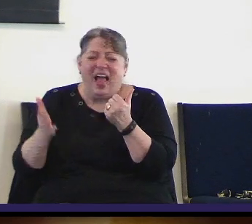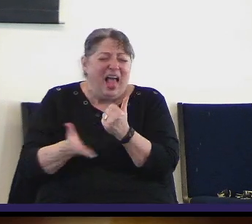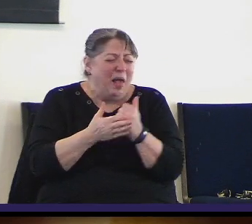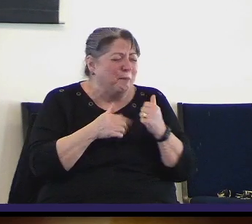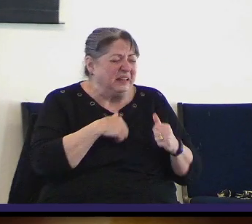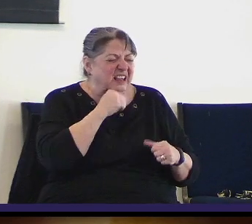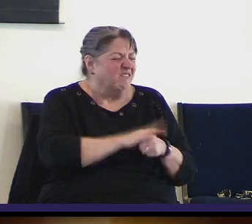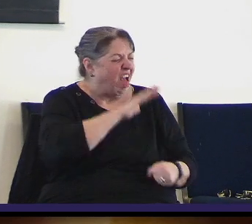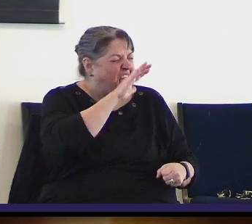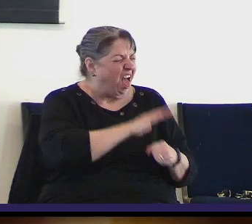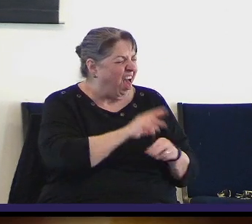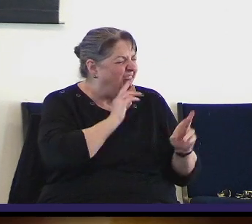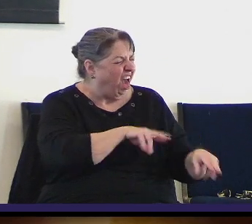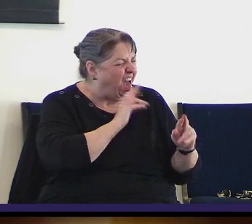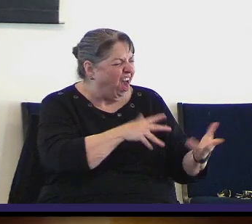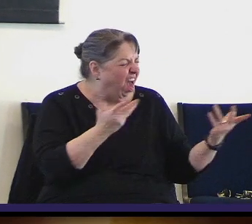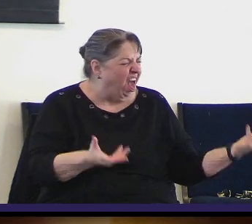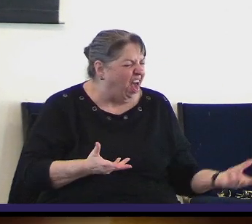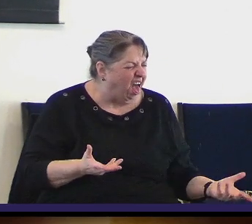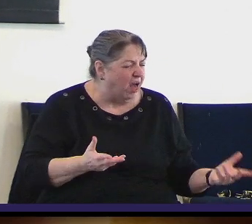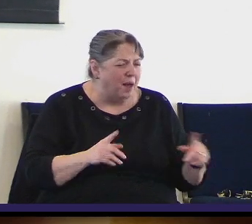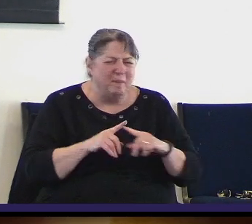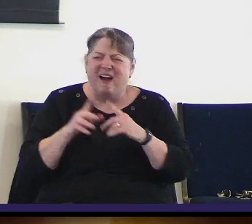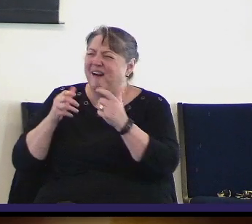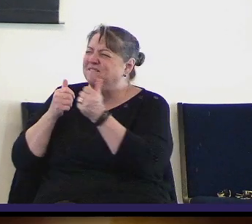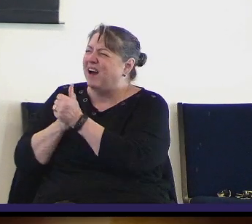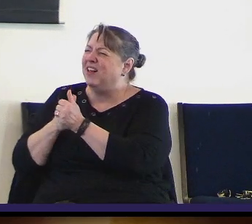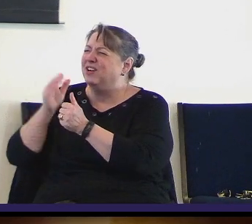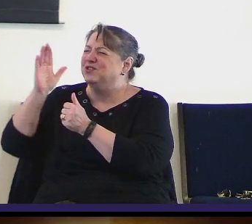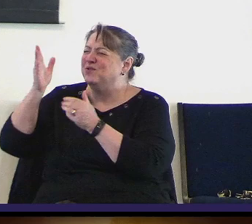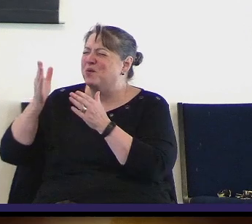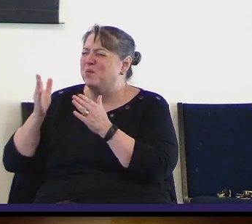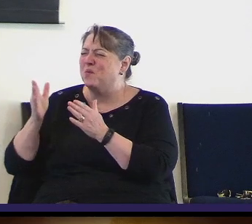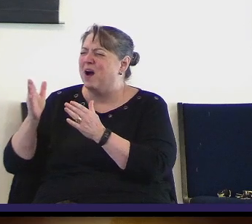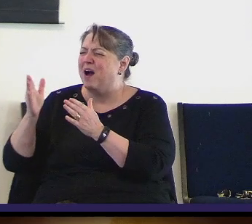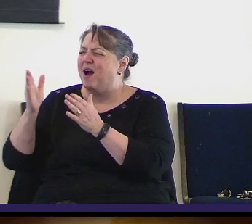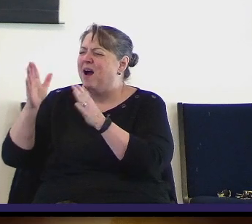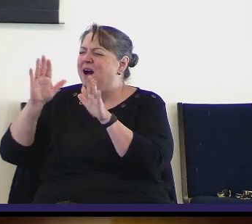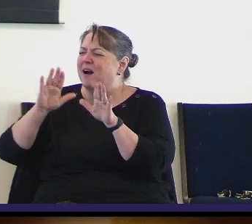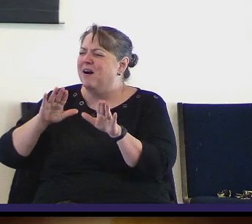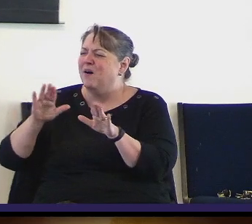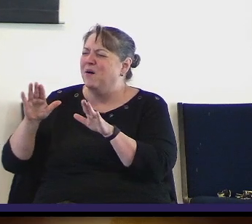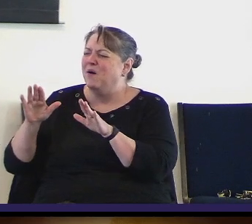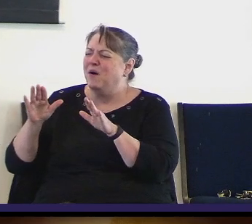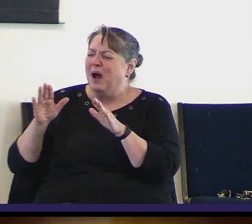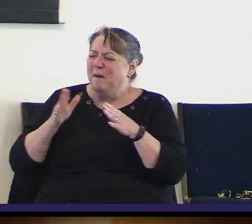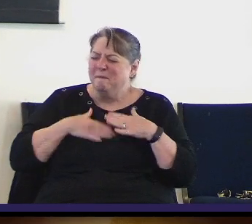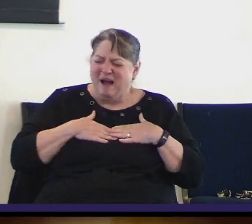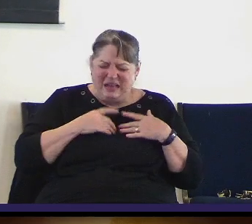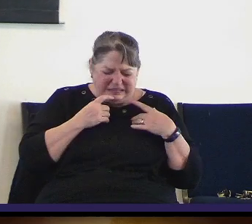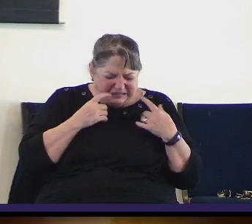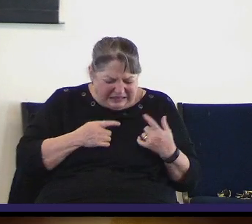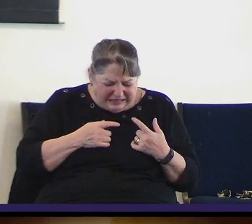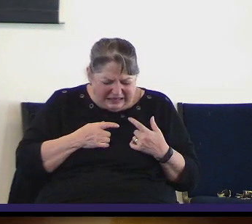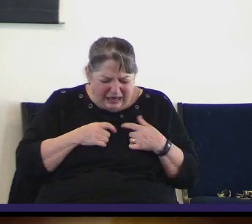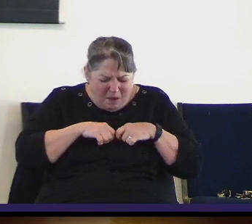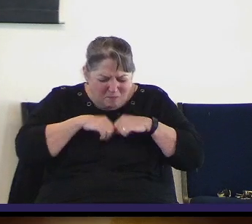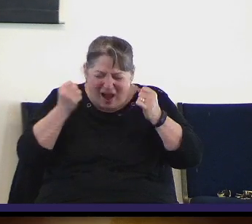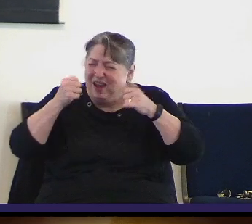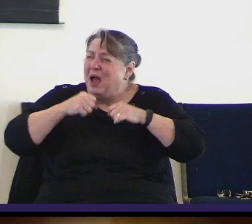tells us to react we'll do it as you tell us to in the name of Jesus break every hold and every obstacle